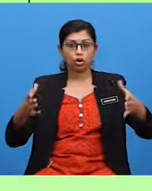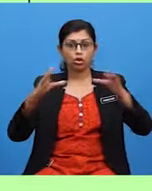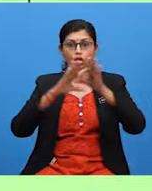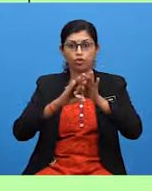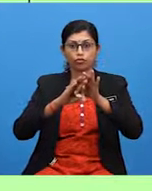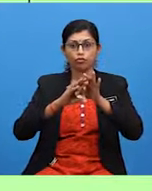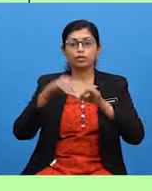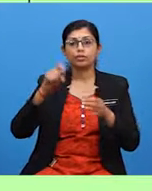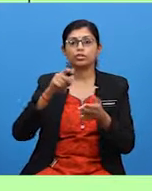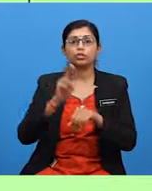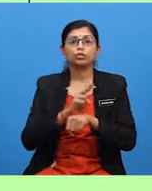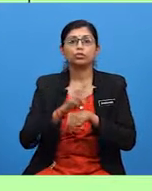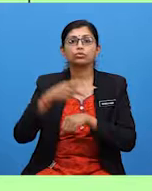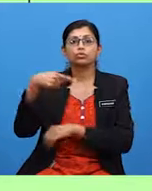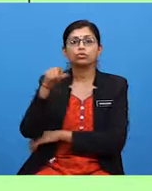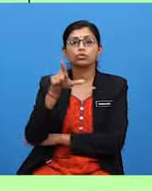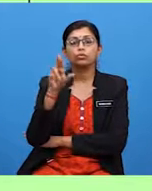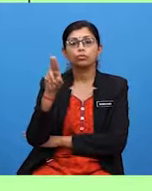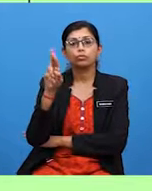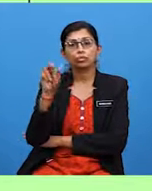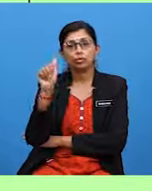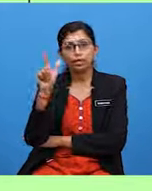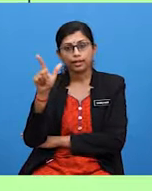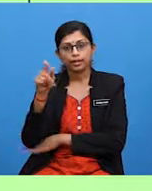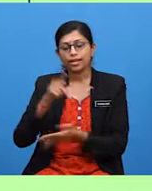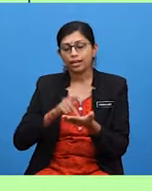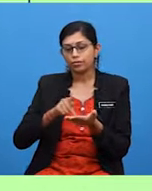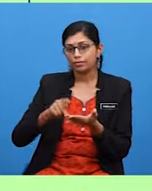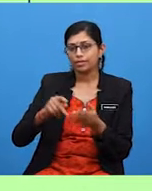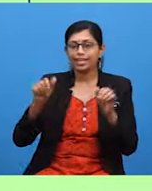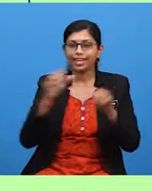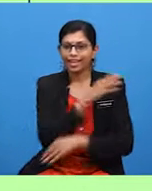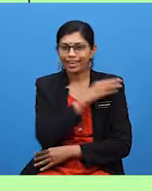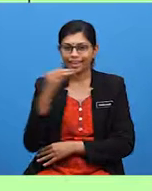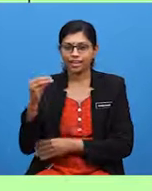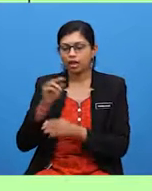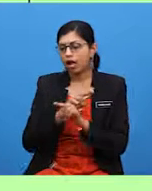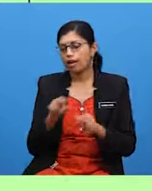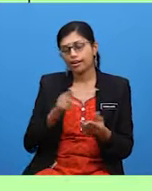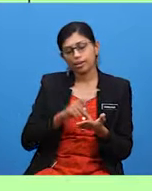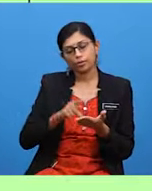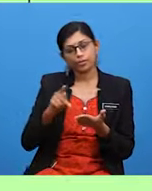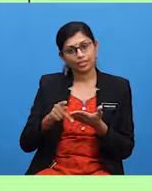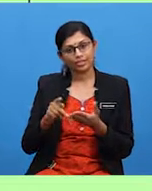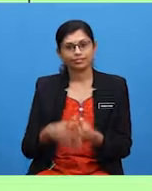uncountable nouns. For example, there are a lot of things to do.